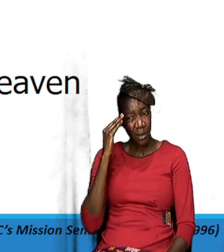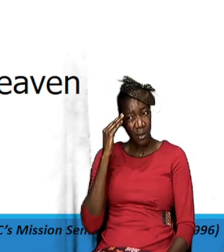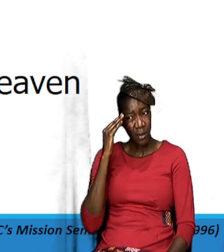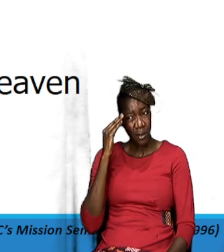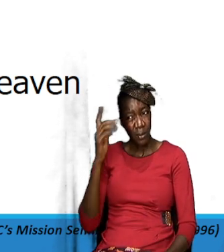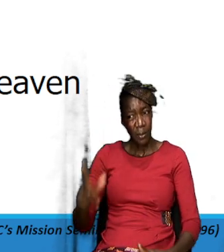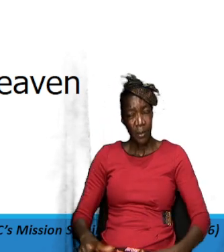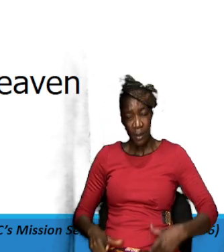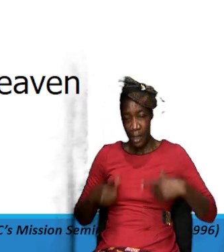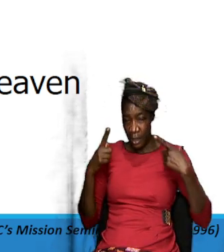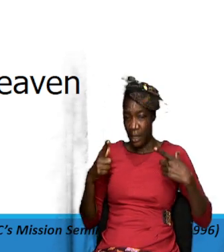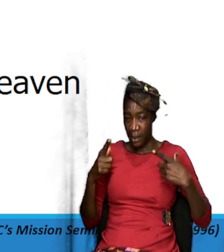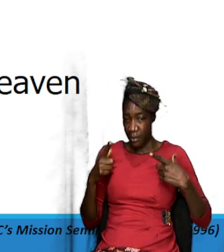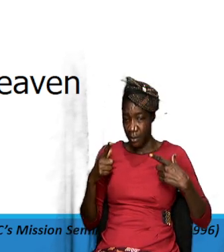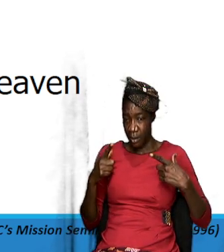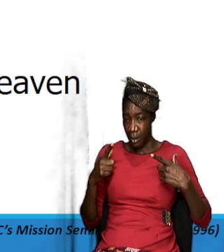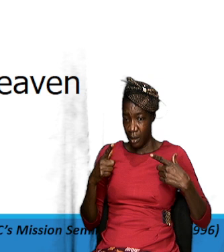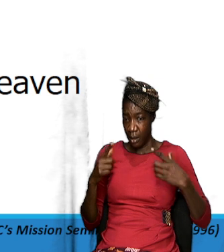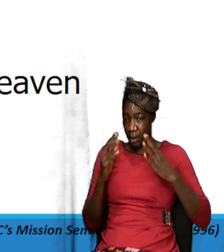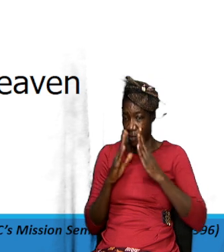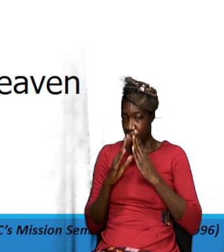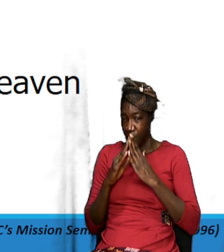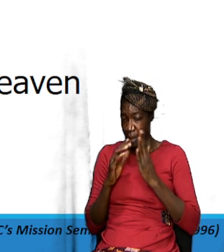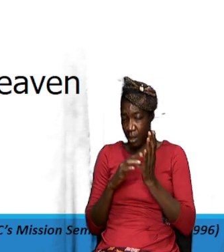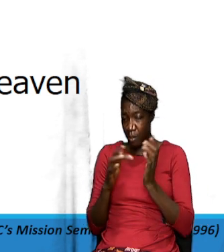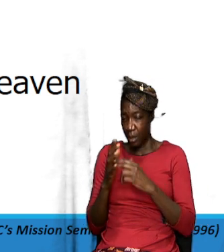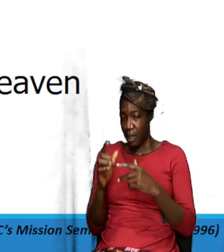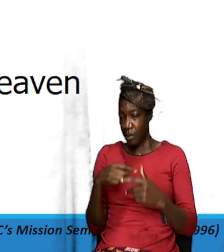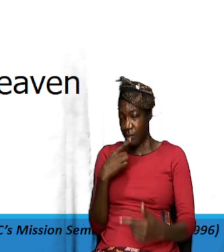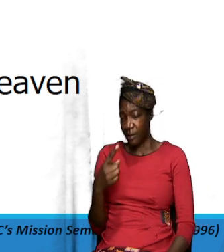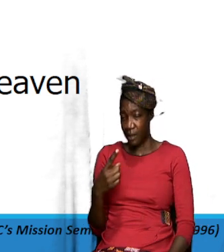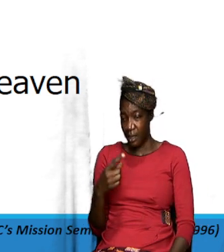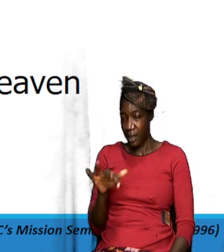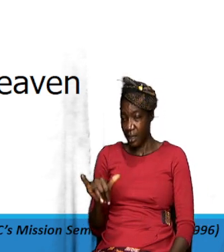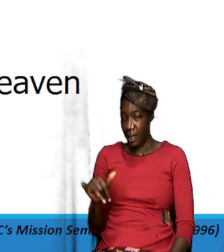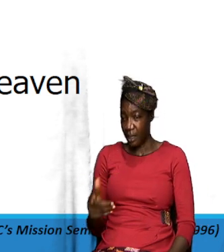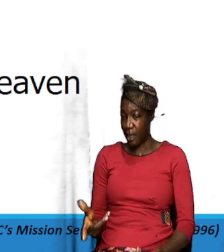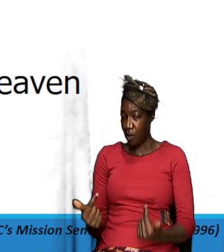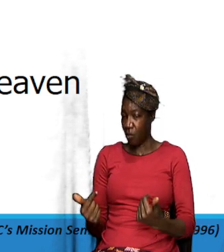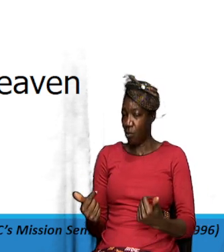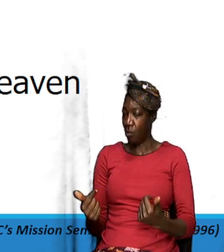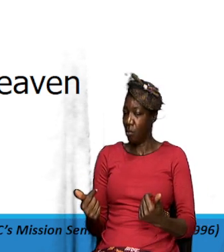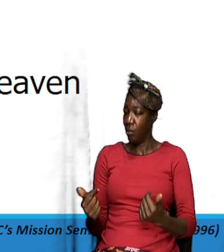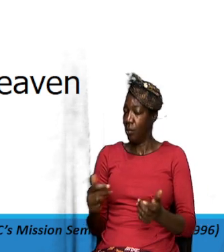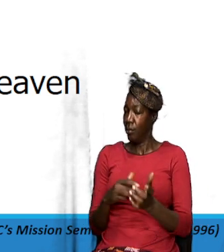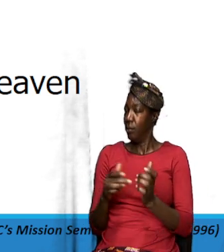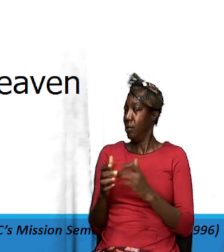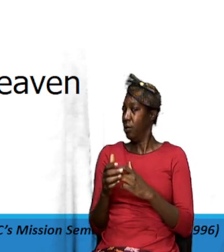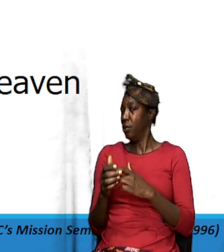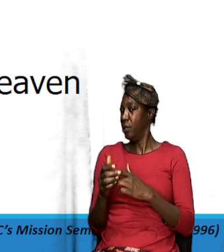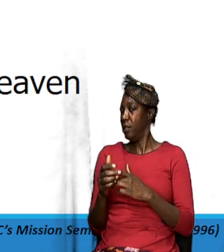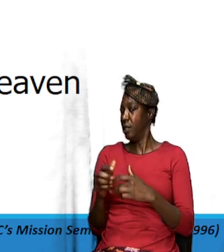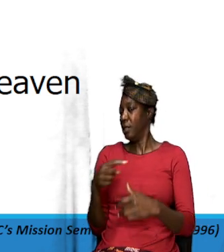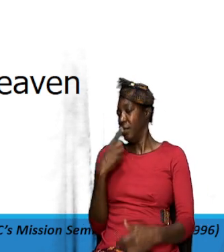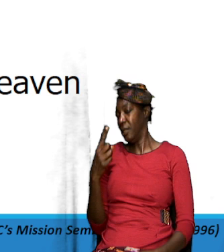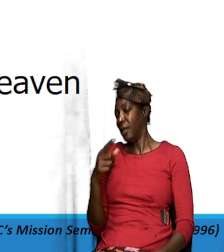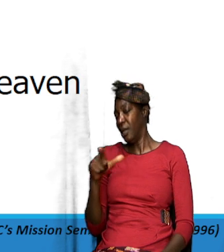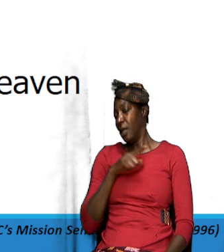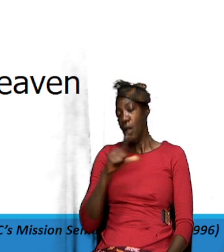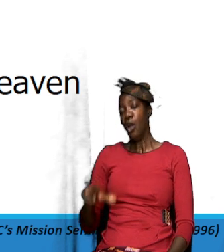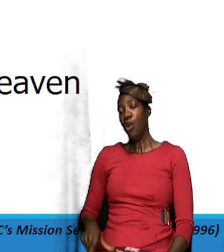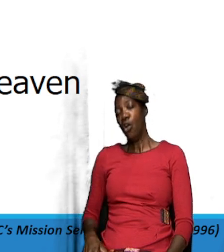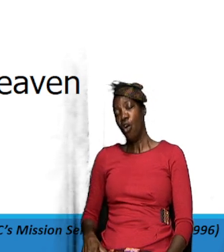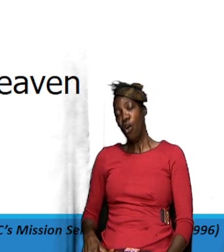lifestyle of prayer and the Bible said that they came to him and said Lord